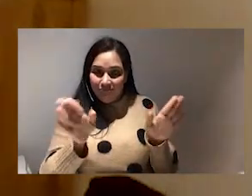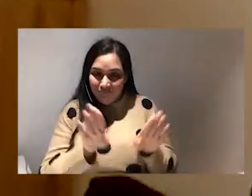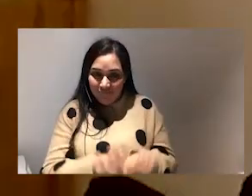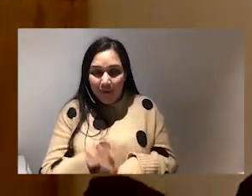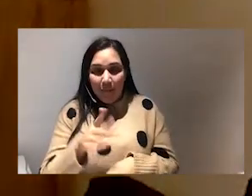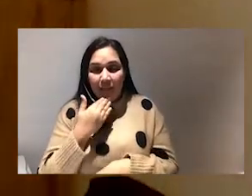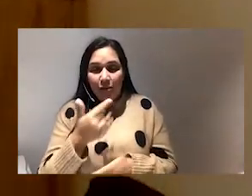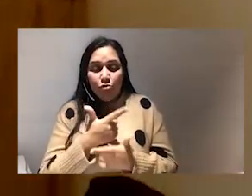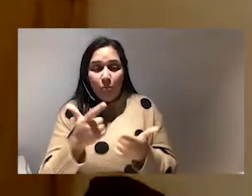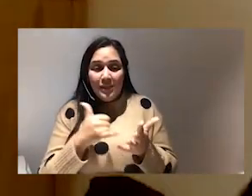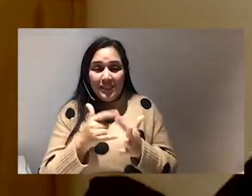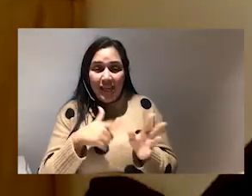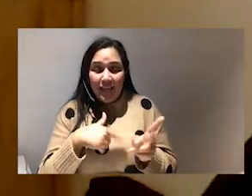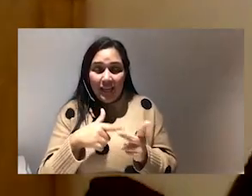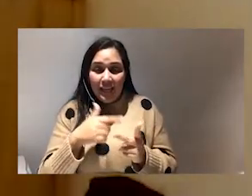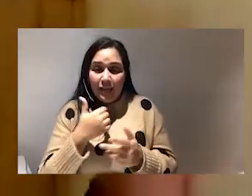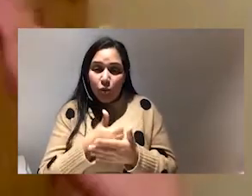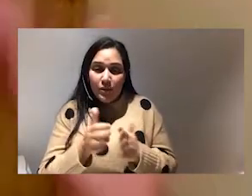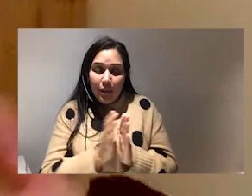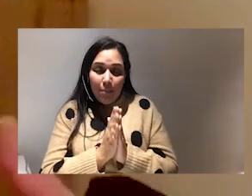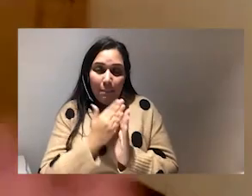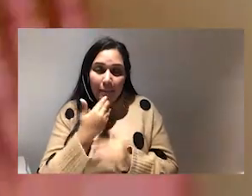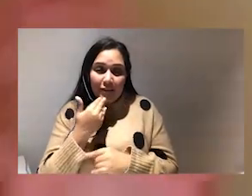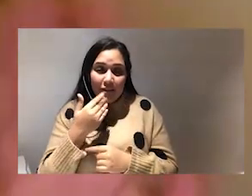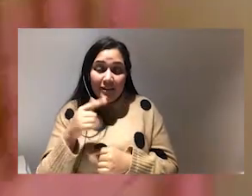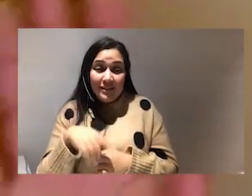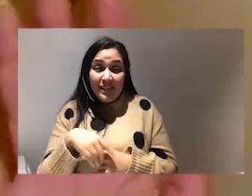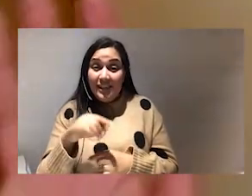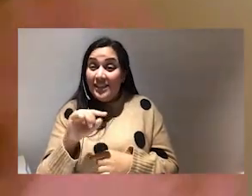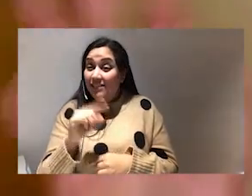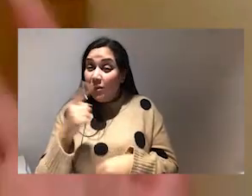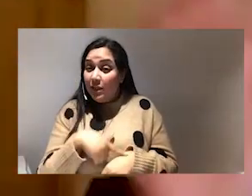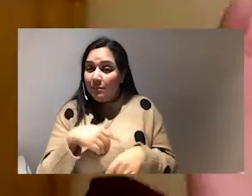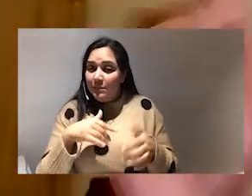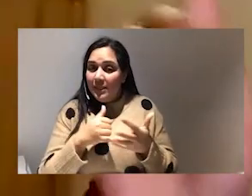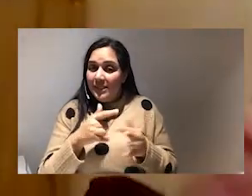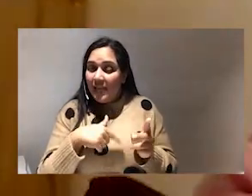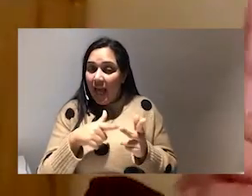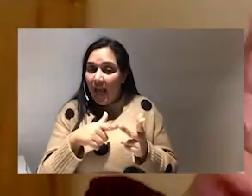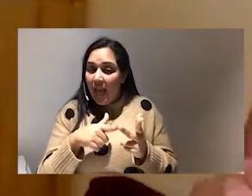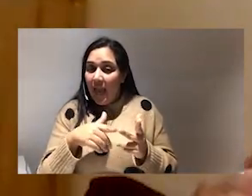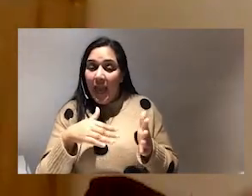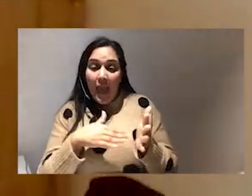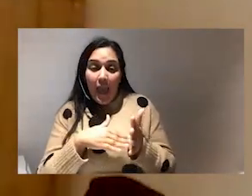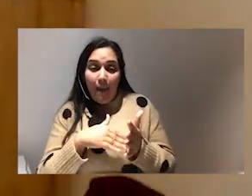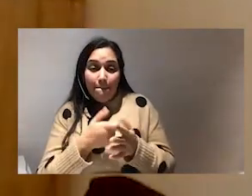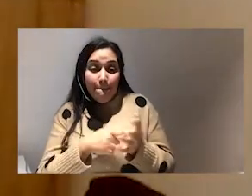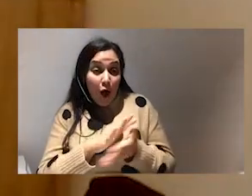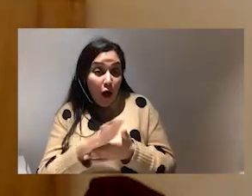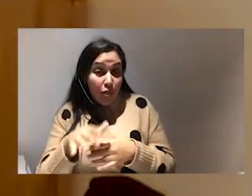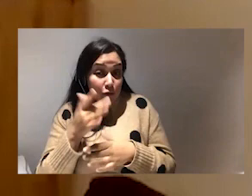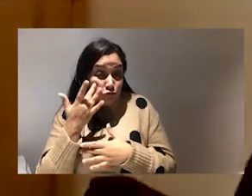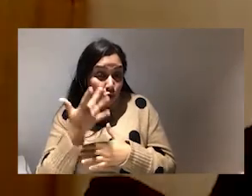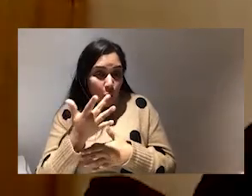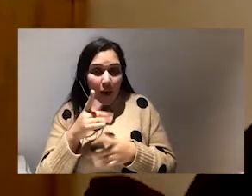thank you so much shayi like obviously it's always a pleasure this is the first time it's actually been the shayi and martha show normally it's the shayi and martha and cam show we ditched one